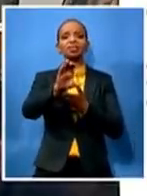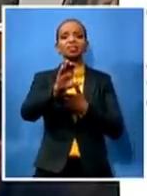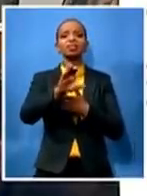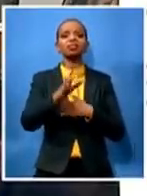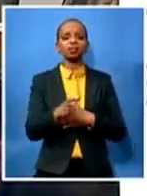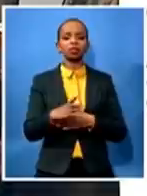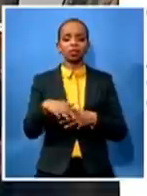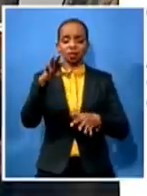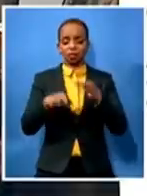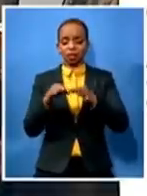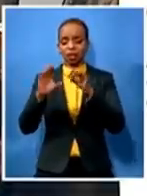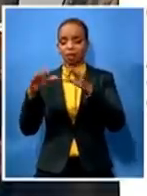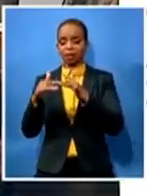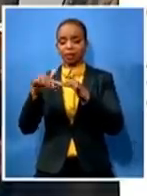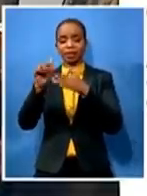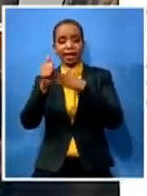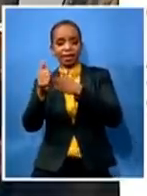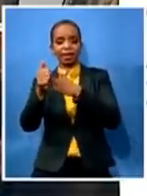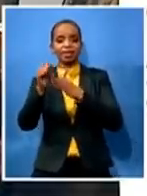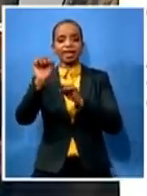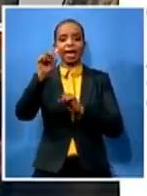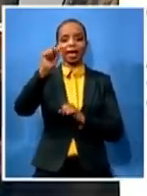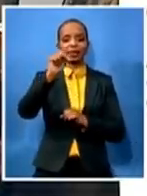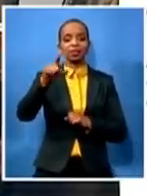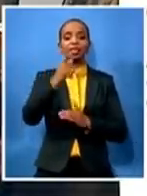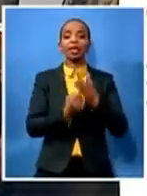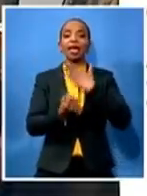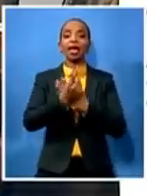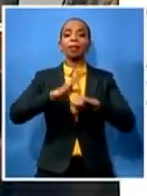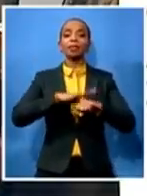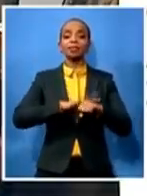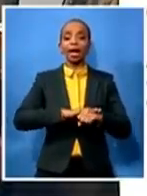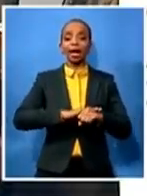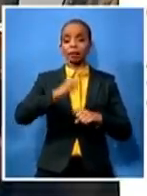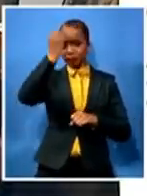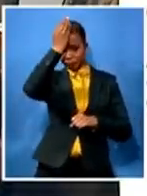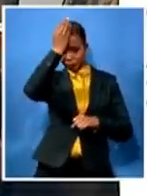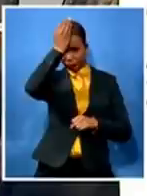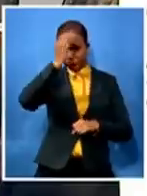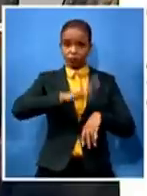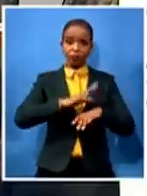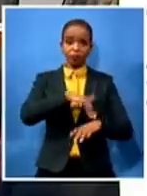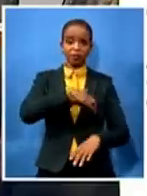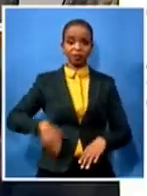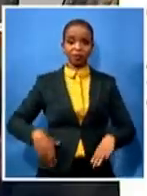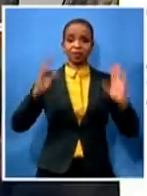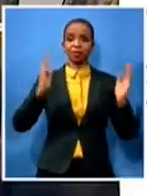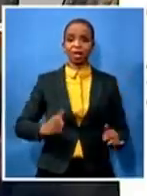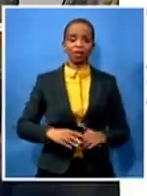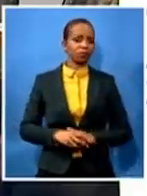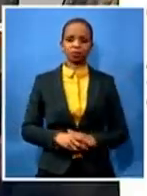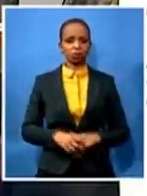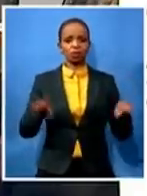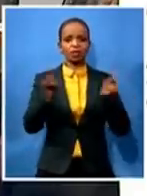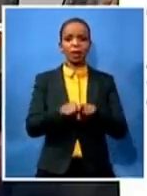has not only happened during comrade president zuma's terms but with all leaders starting with comrade president mandela up to now i'm not